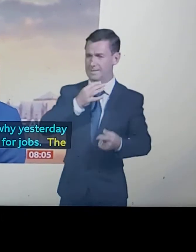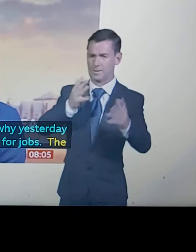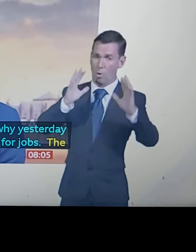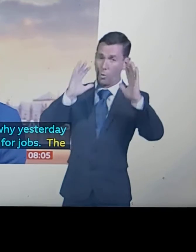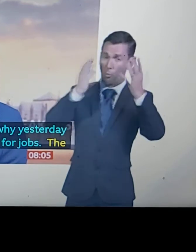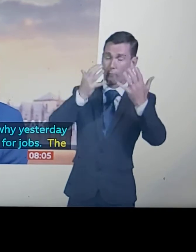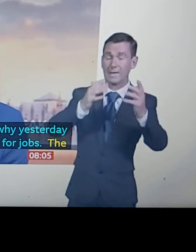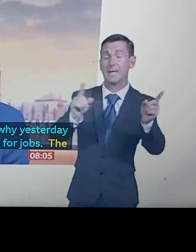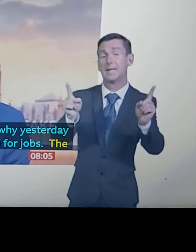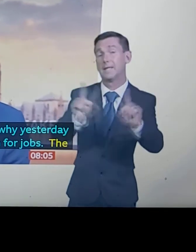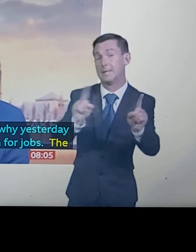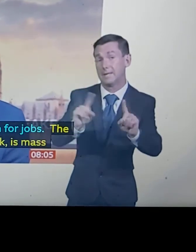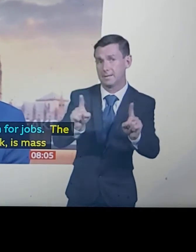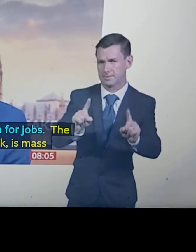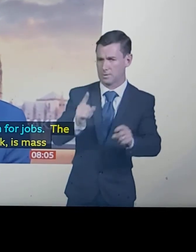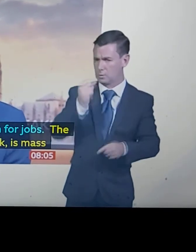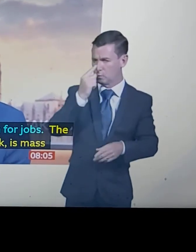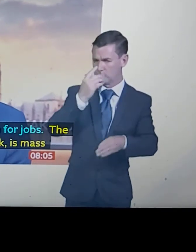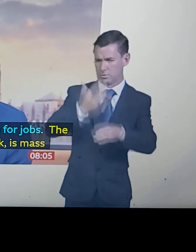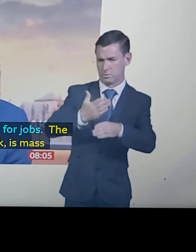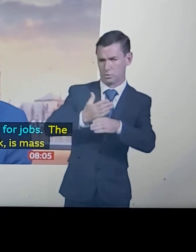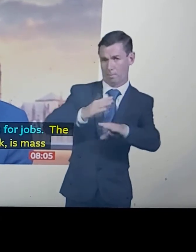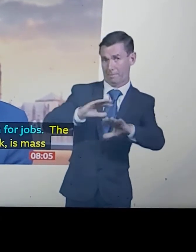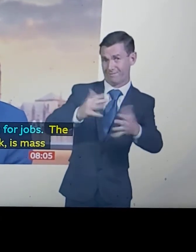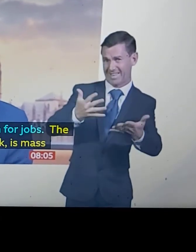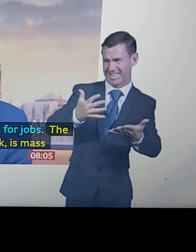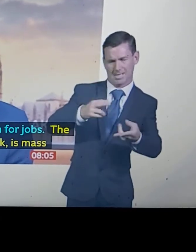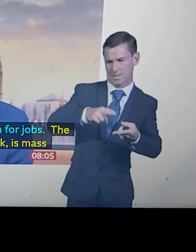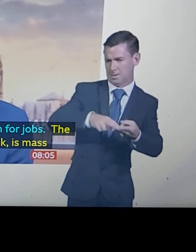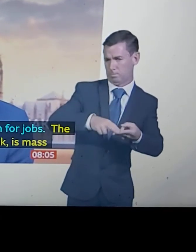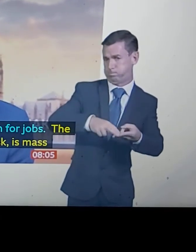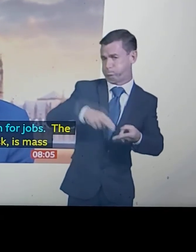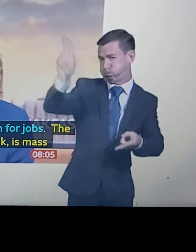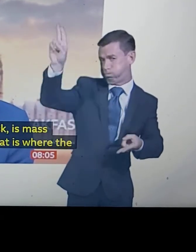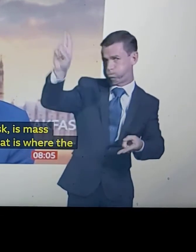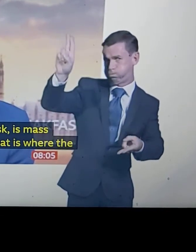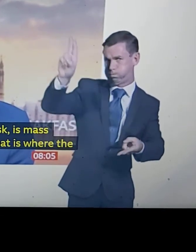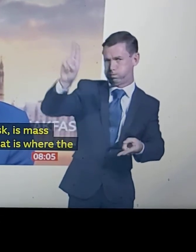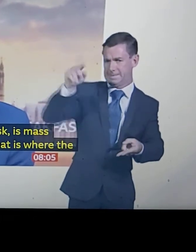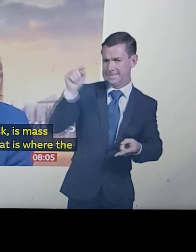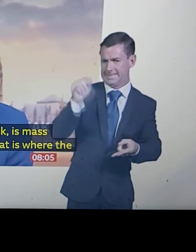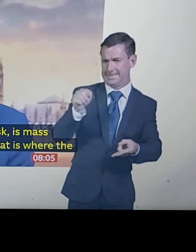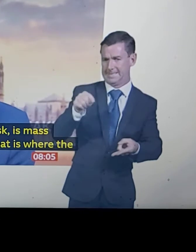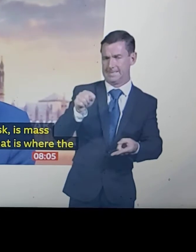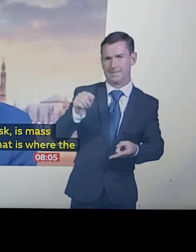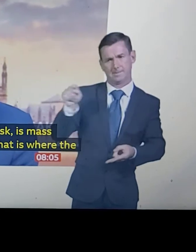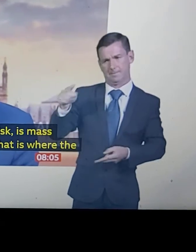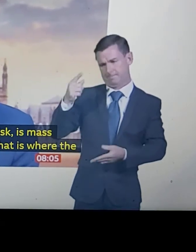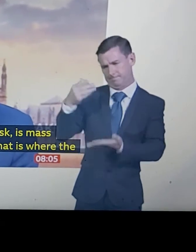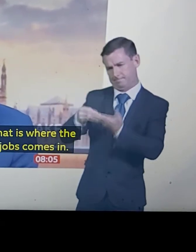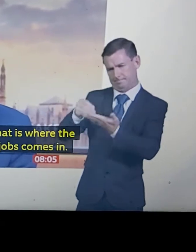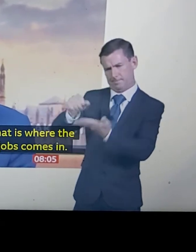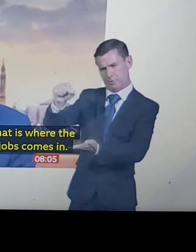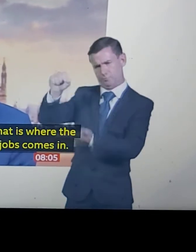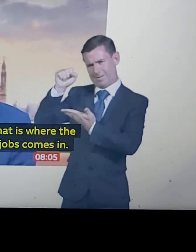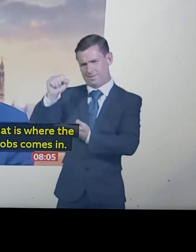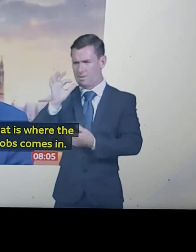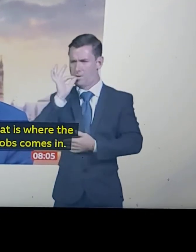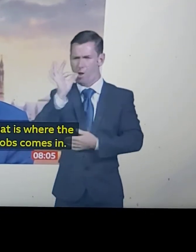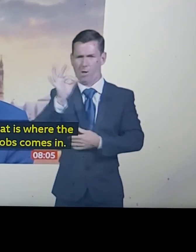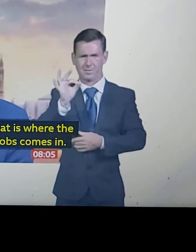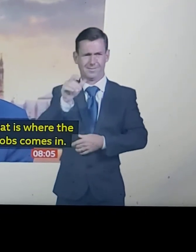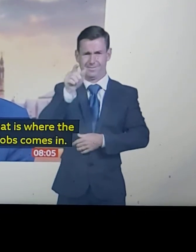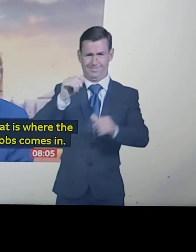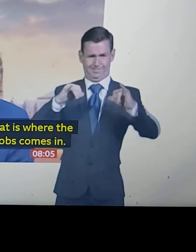the Chancellor's plan for jobs comes in. And in taking those measures to try to encourage companies to keep